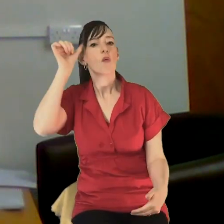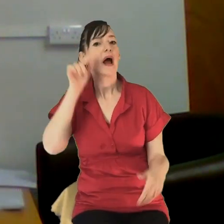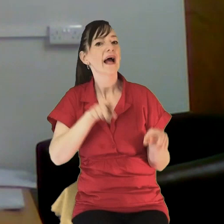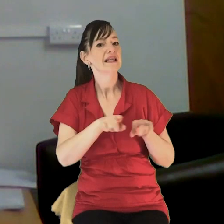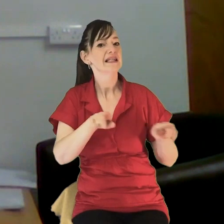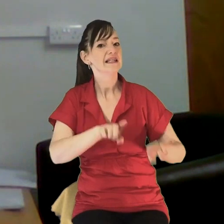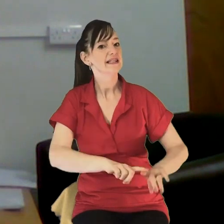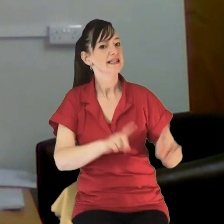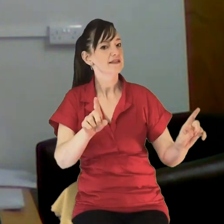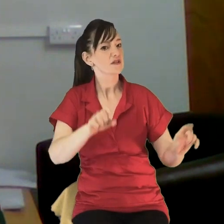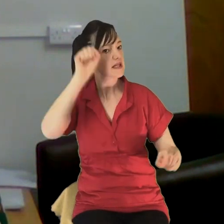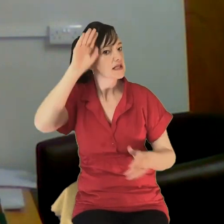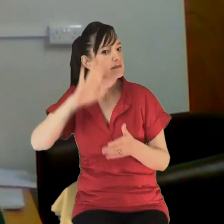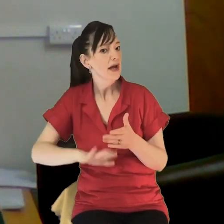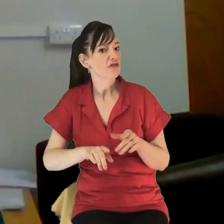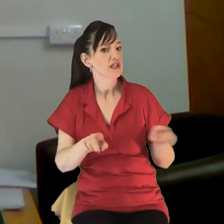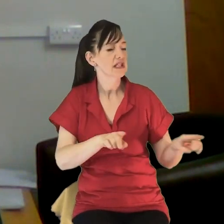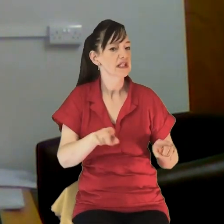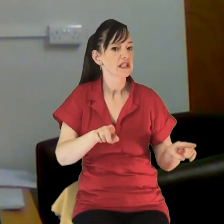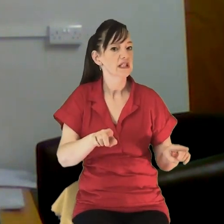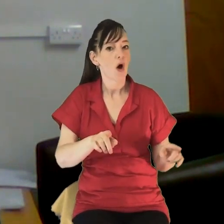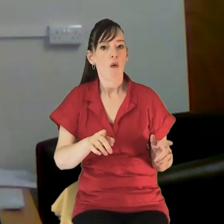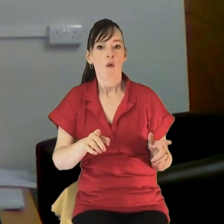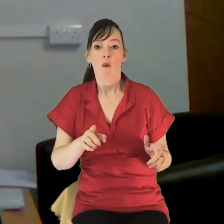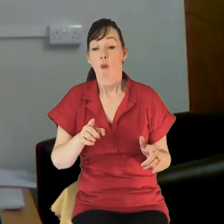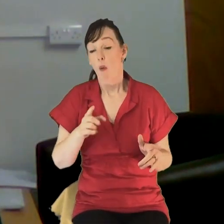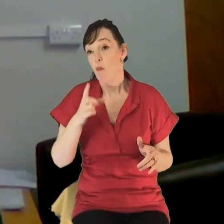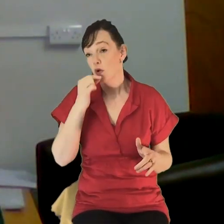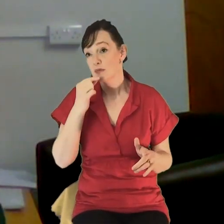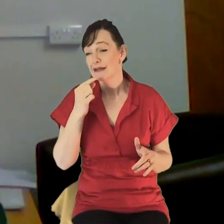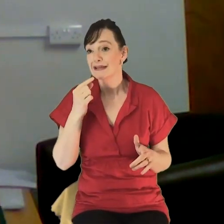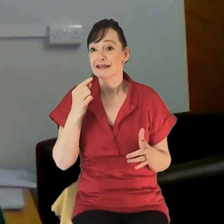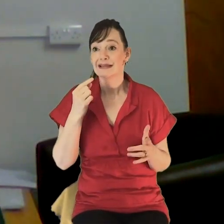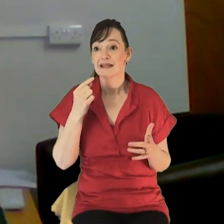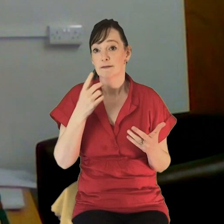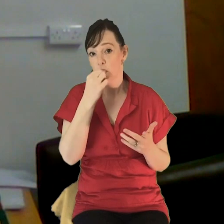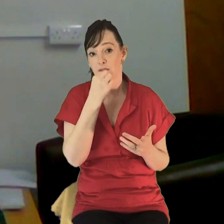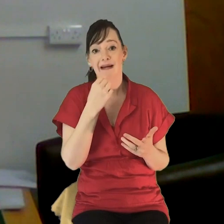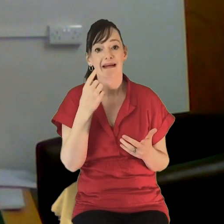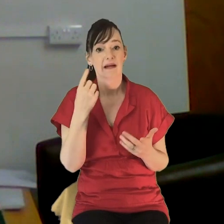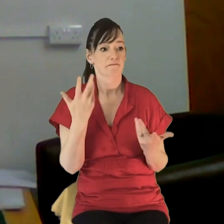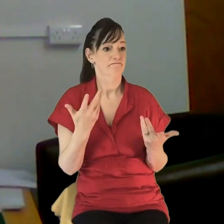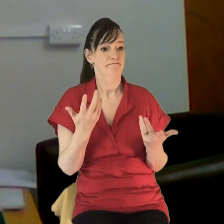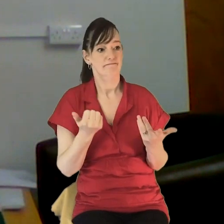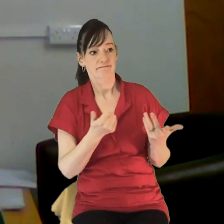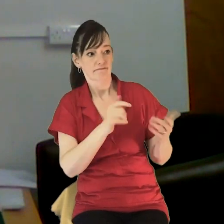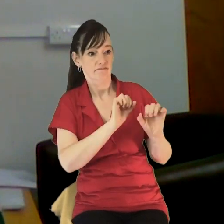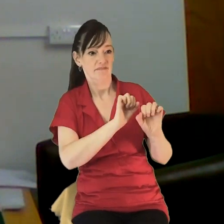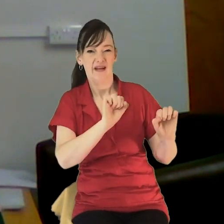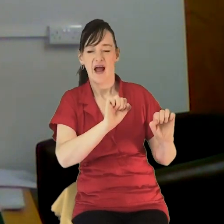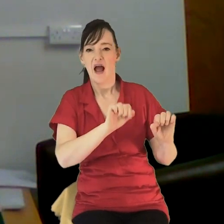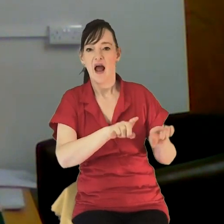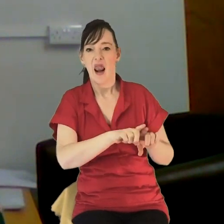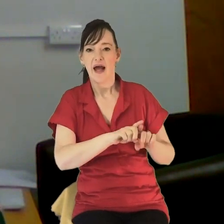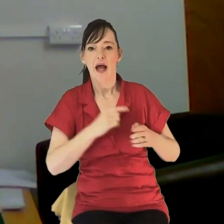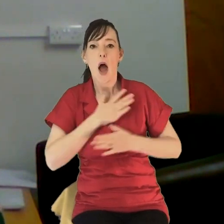experienced things very differently. And there may well be quite a sort of tidal wave of emotions that people want to express and things